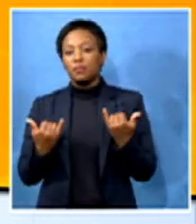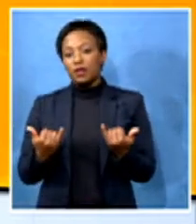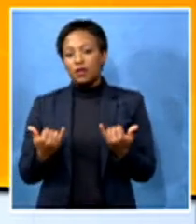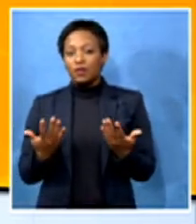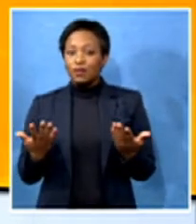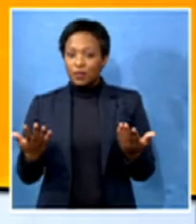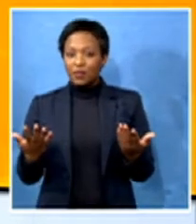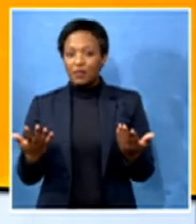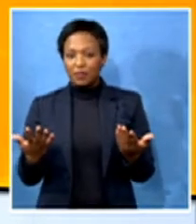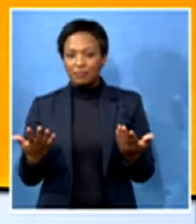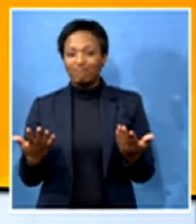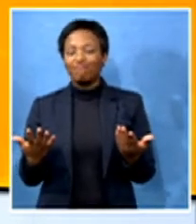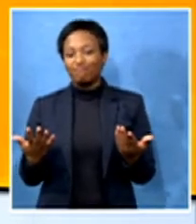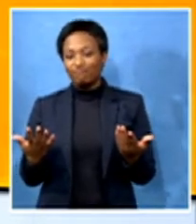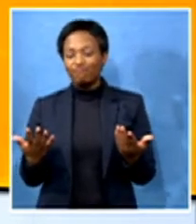where we are going to have to leave it.